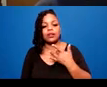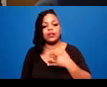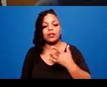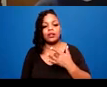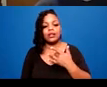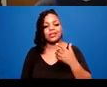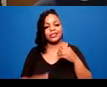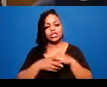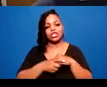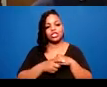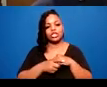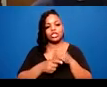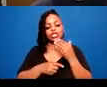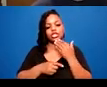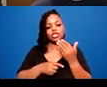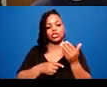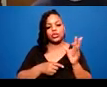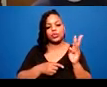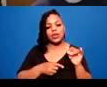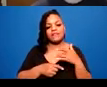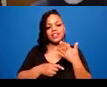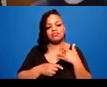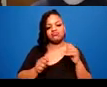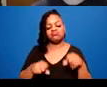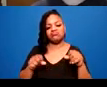ways or build out those forms of resilience.